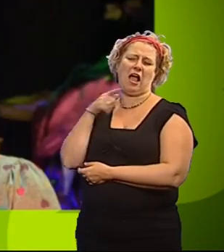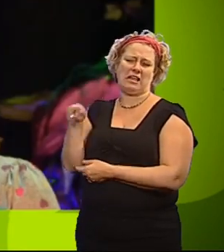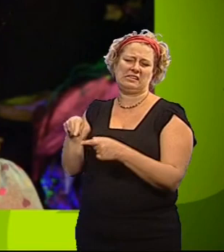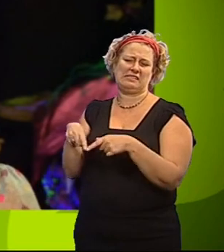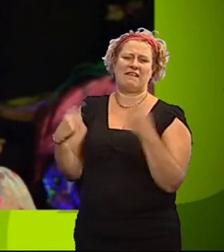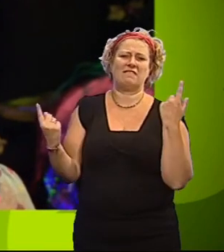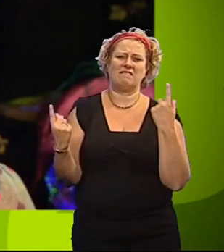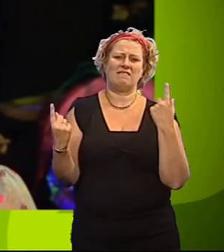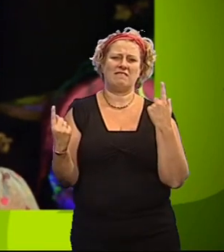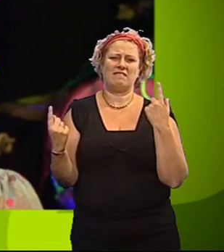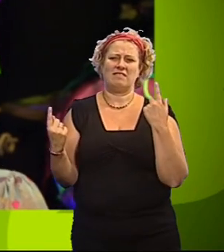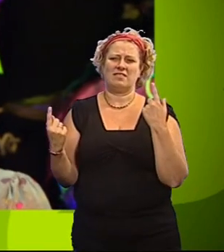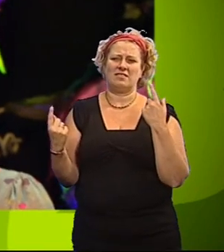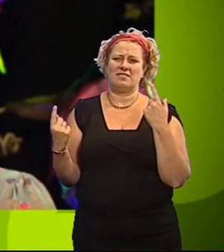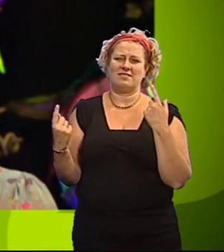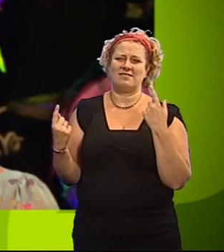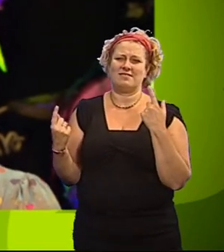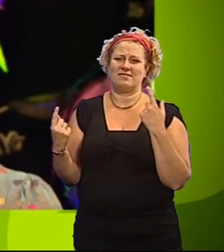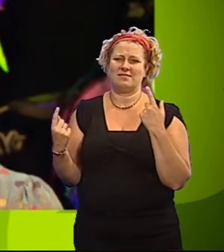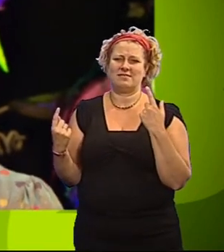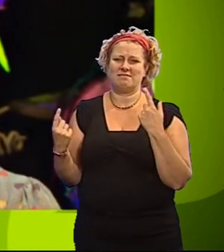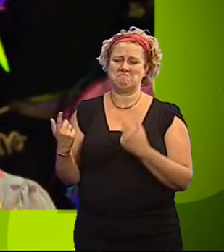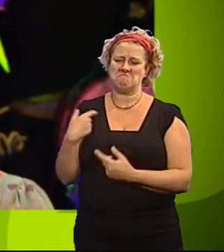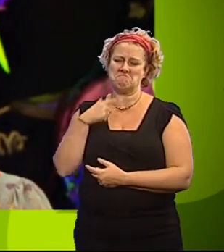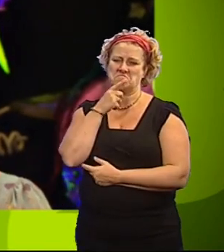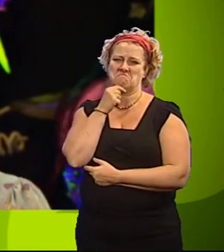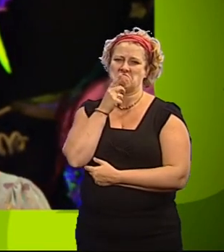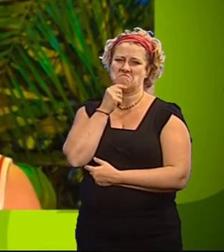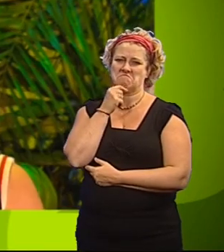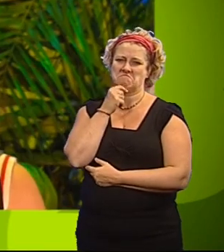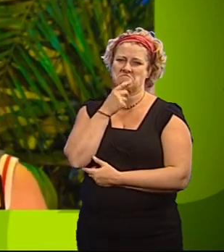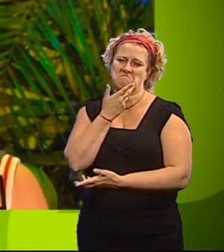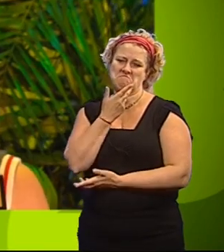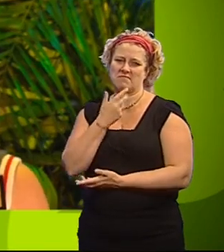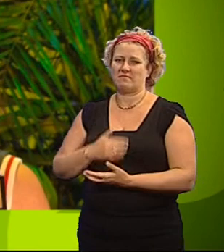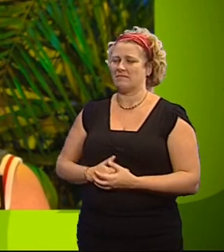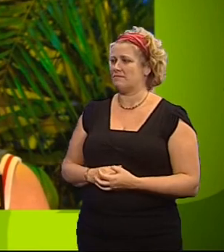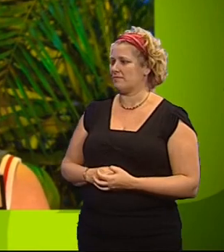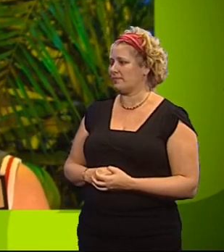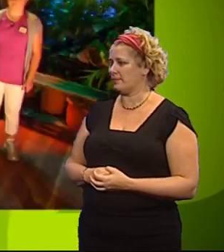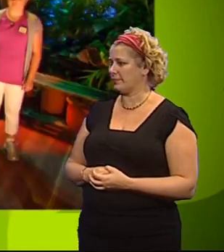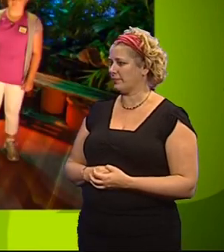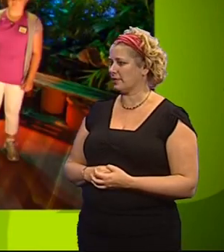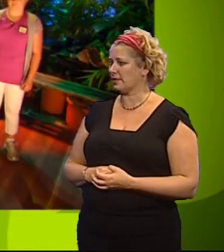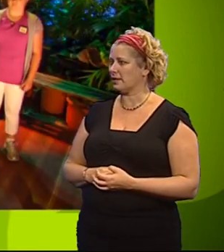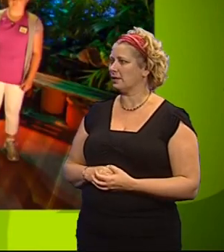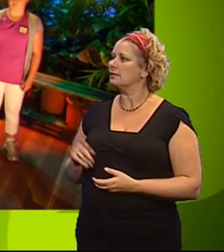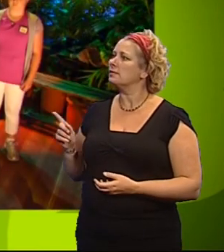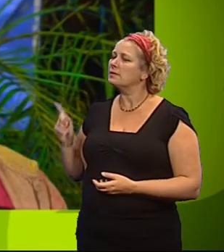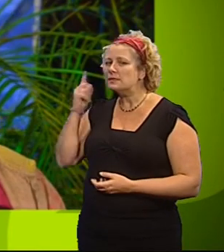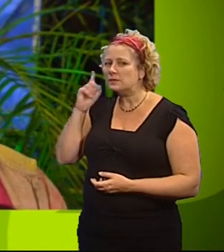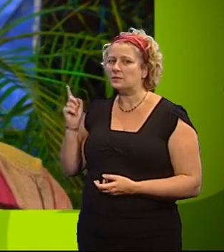because she was saying like different like answers to us like Sam.